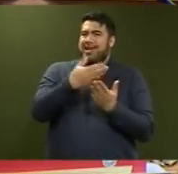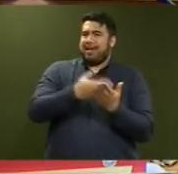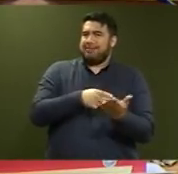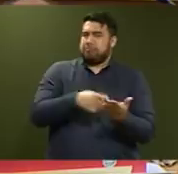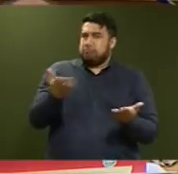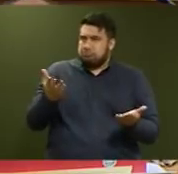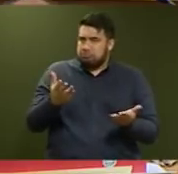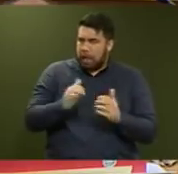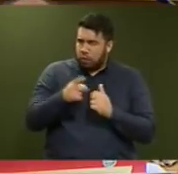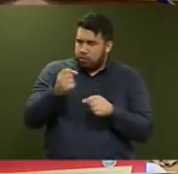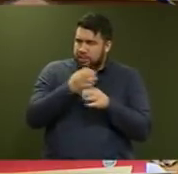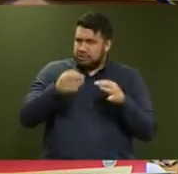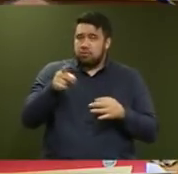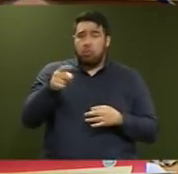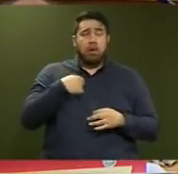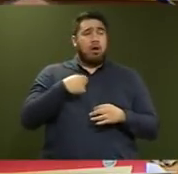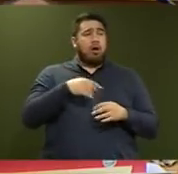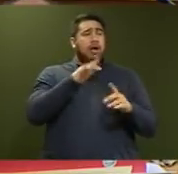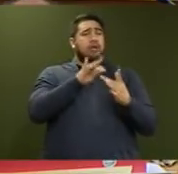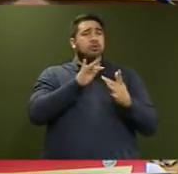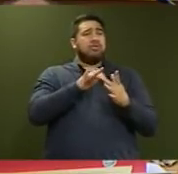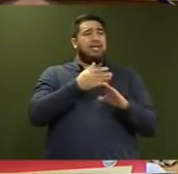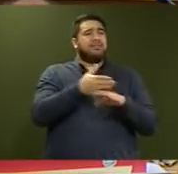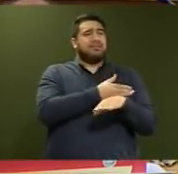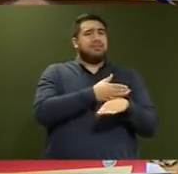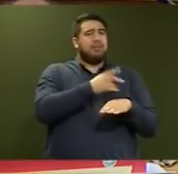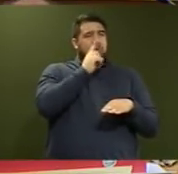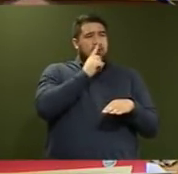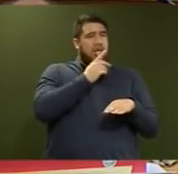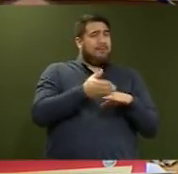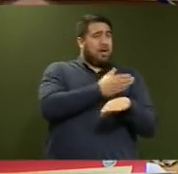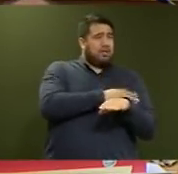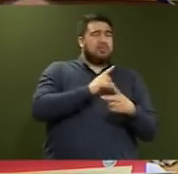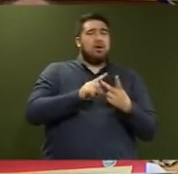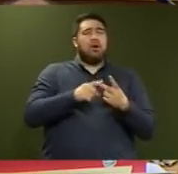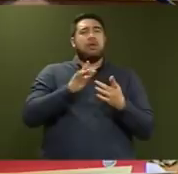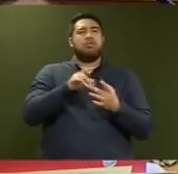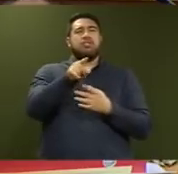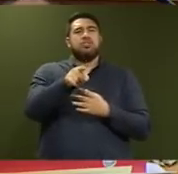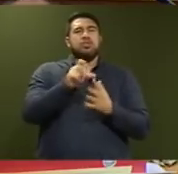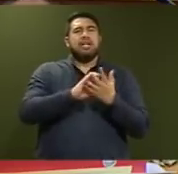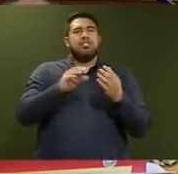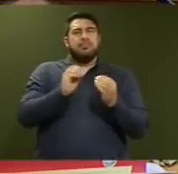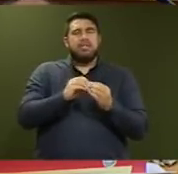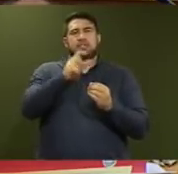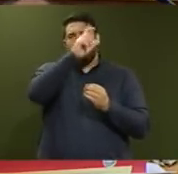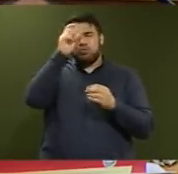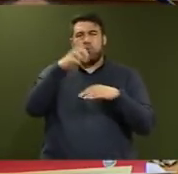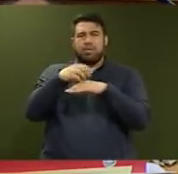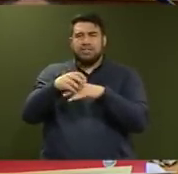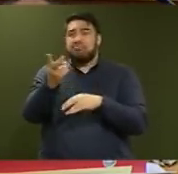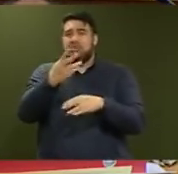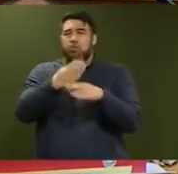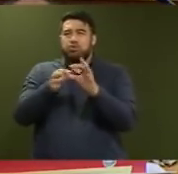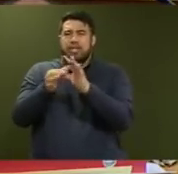advance to ensure that there was a contingency in place. The nurses' organisation, the DHBs, worked together to make